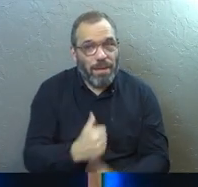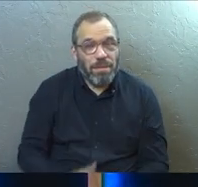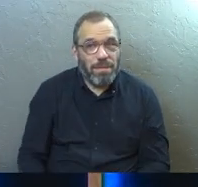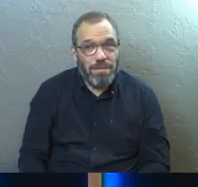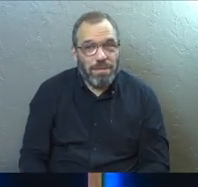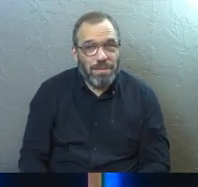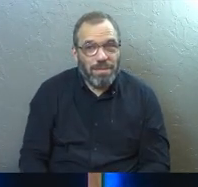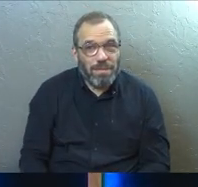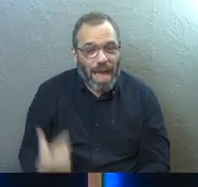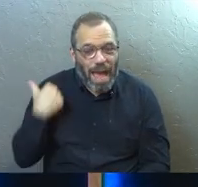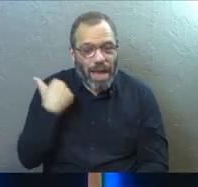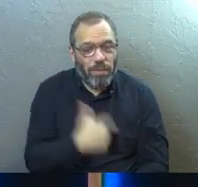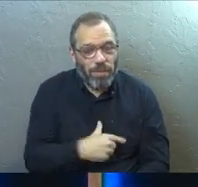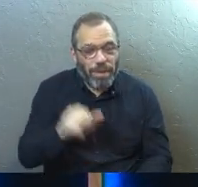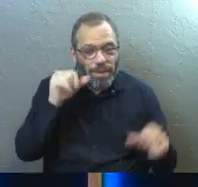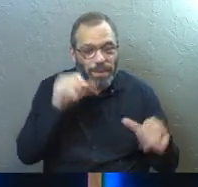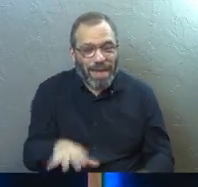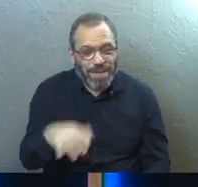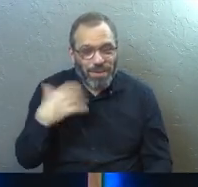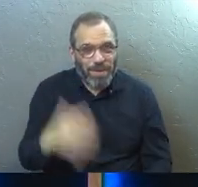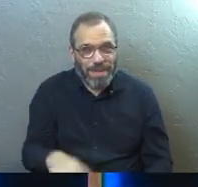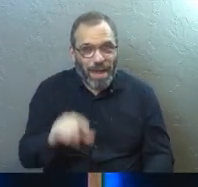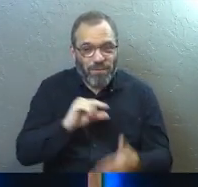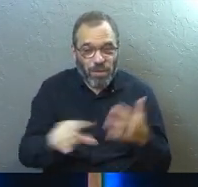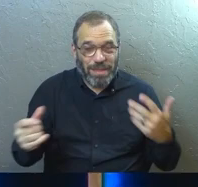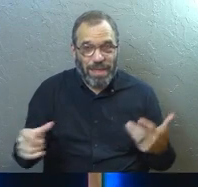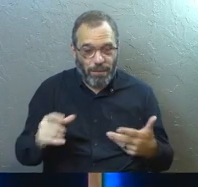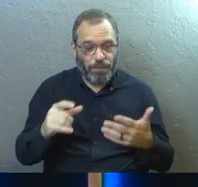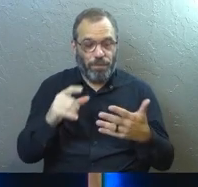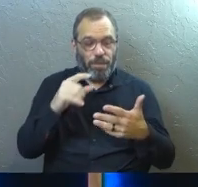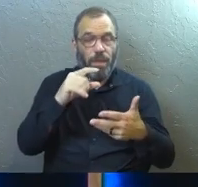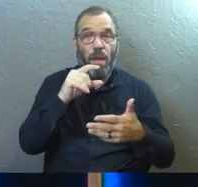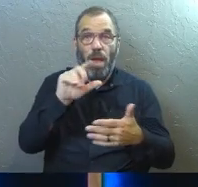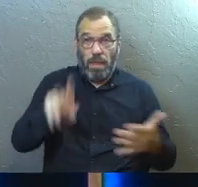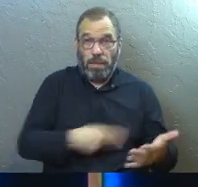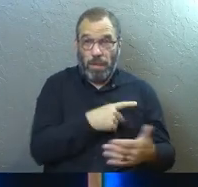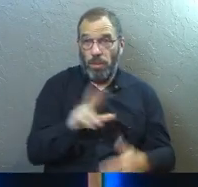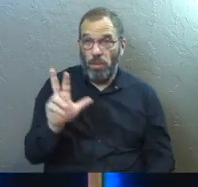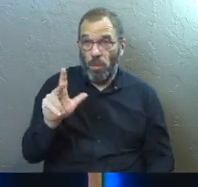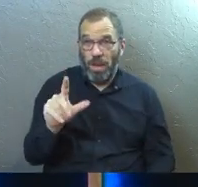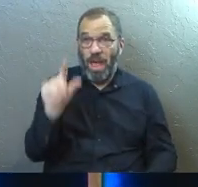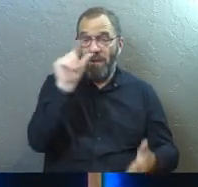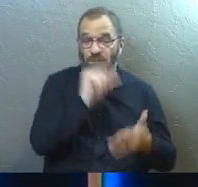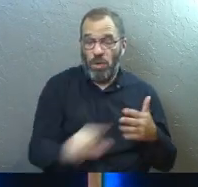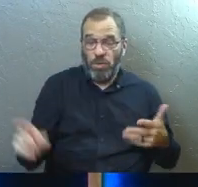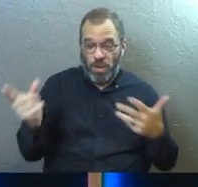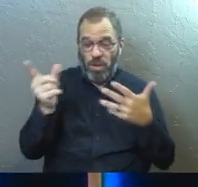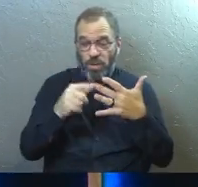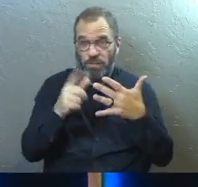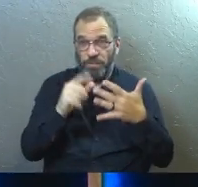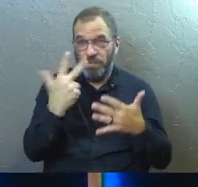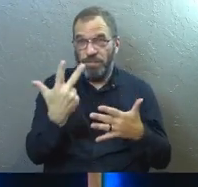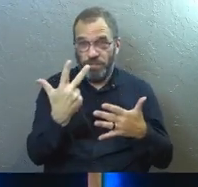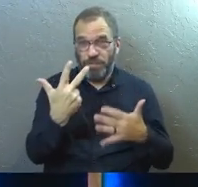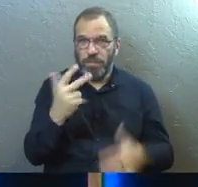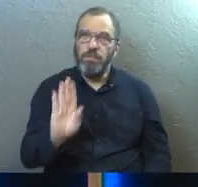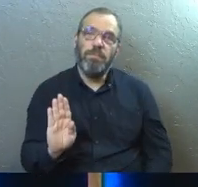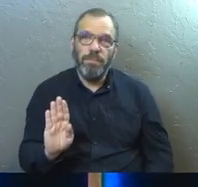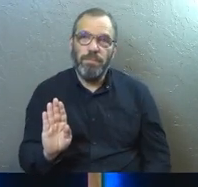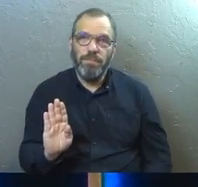And we are blessed by that. Here's our verse today. We're going to do Psalm 23, verse 3b.